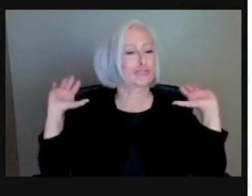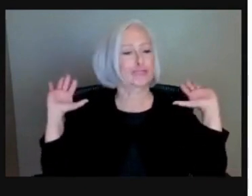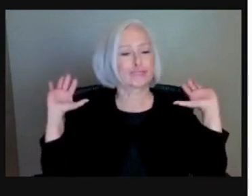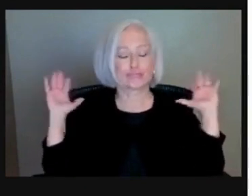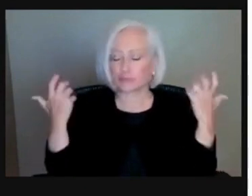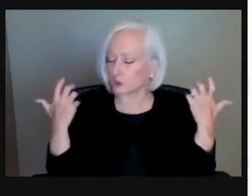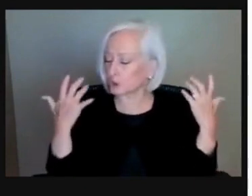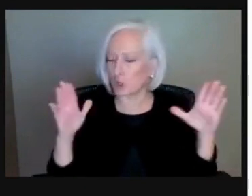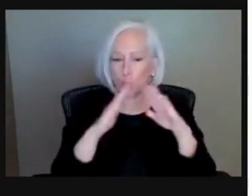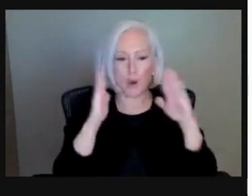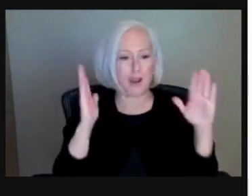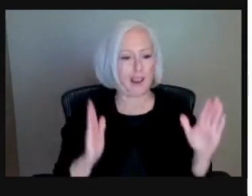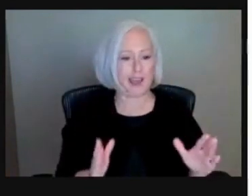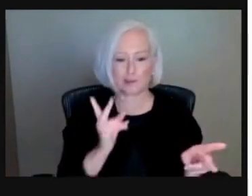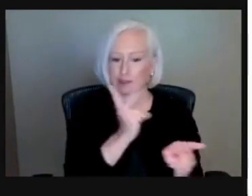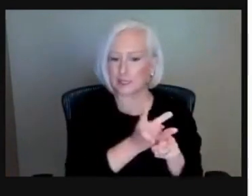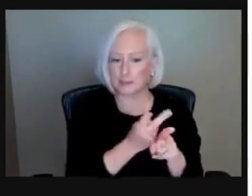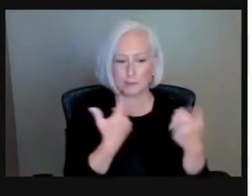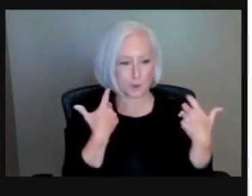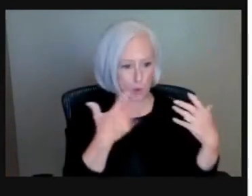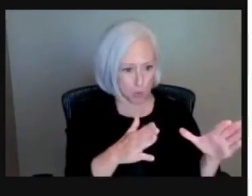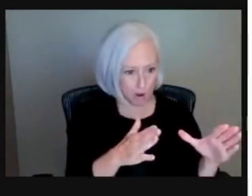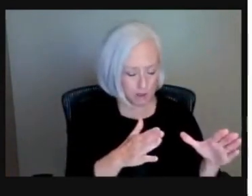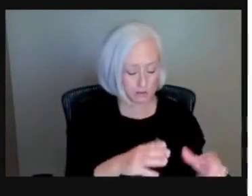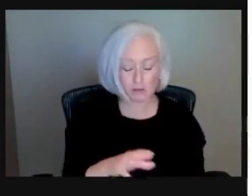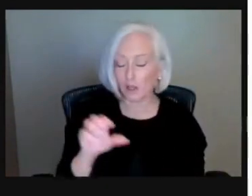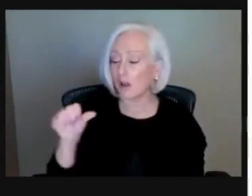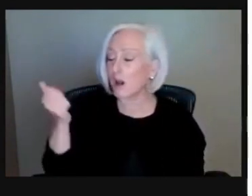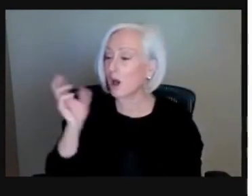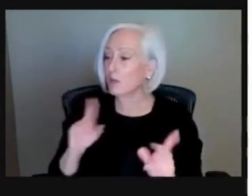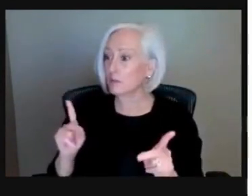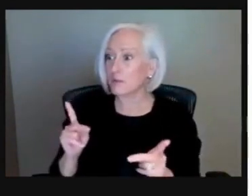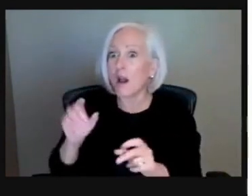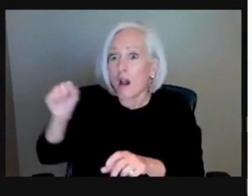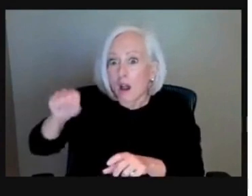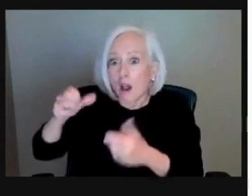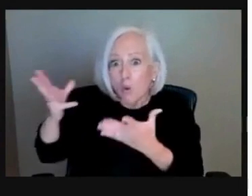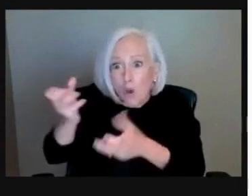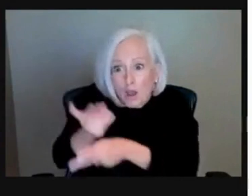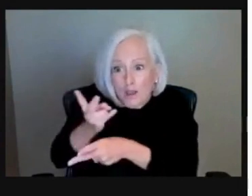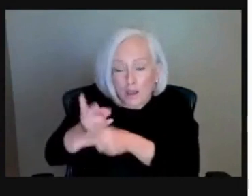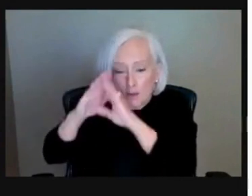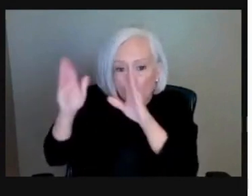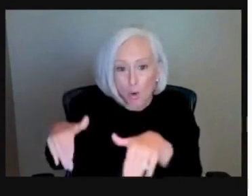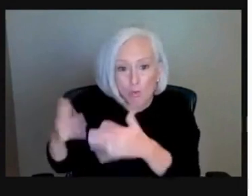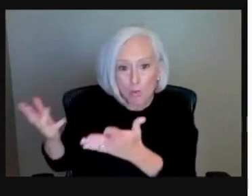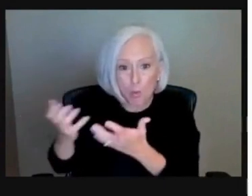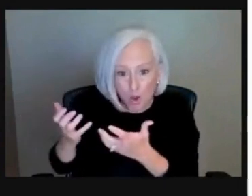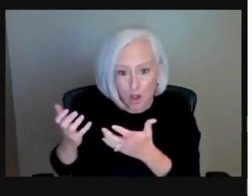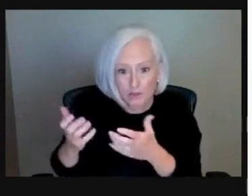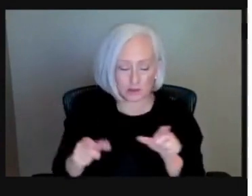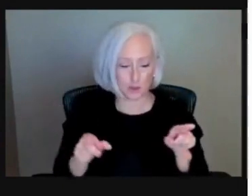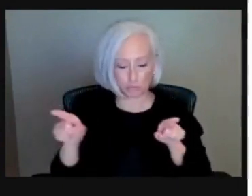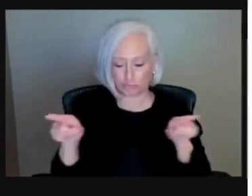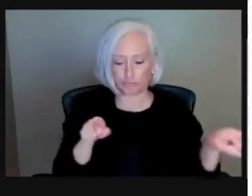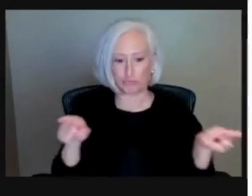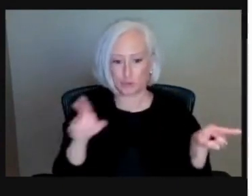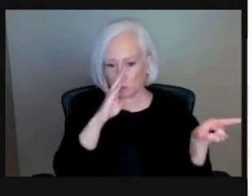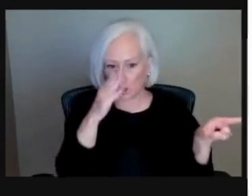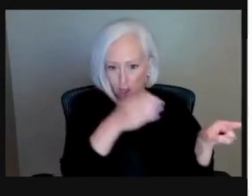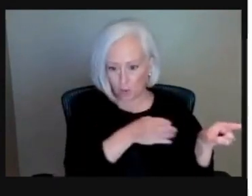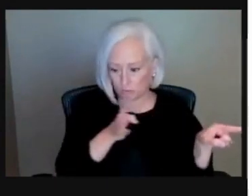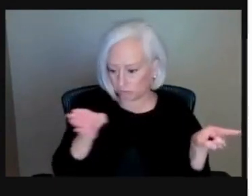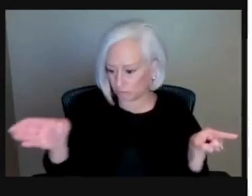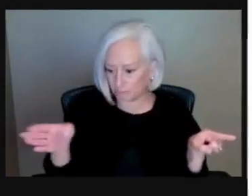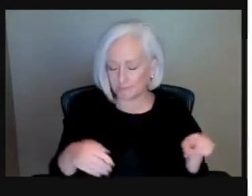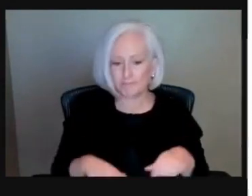Or some people decide, yes, absolutely, I need to keep my home. So we're going to actually concentrate on those, the intention of keeping the property.